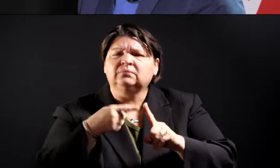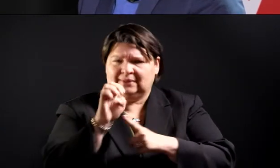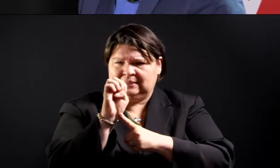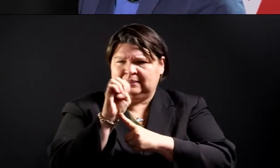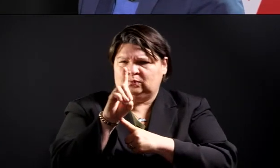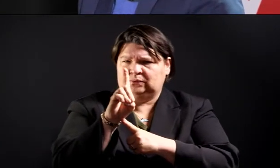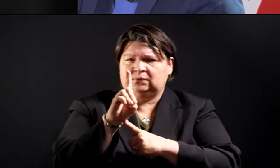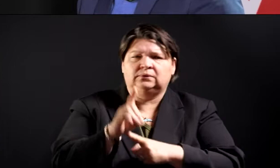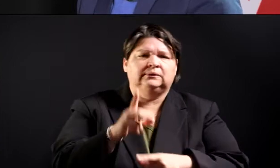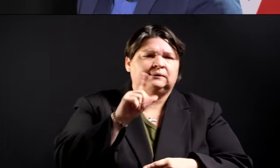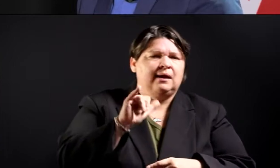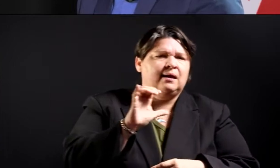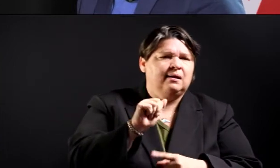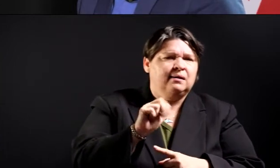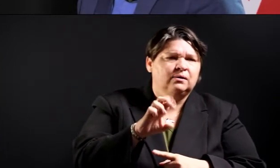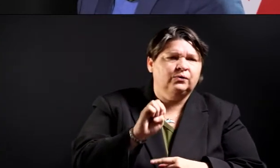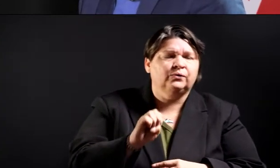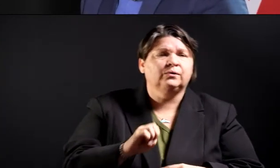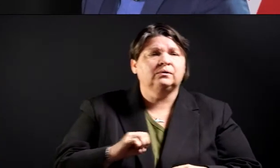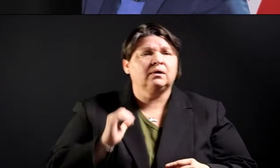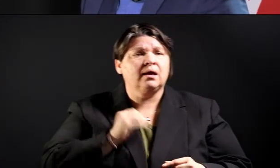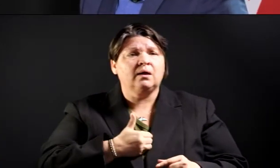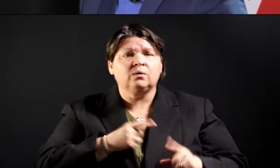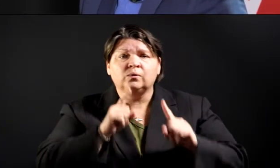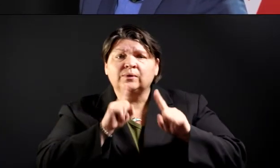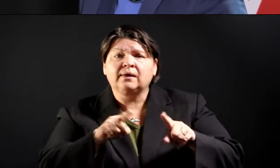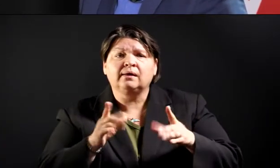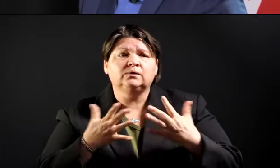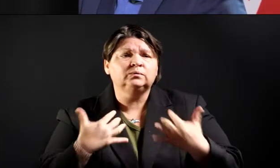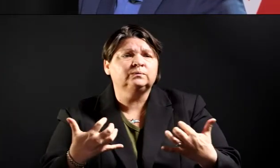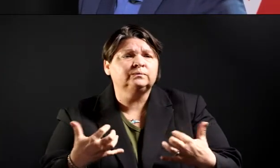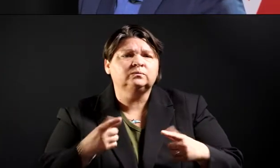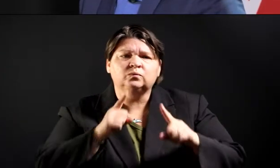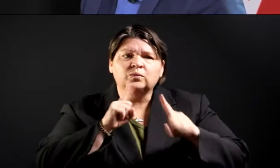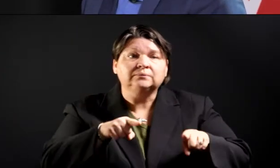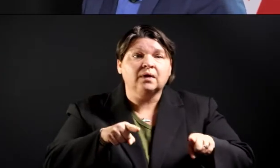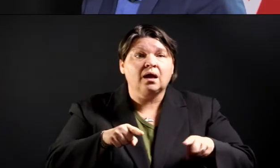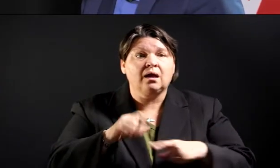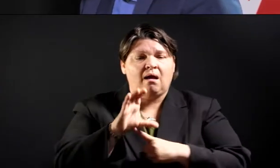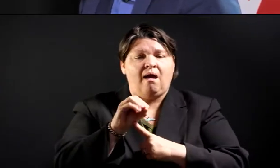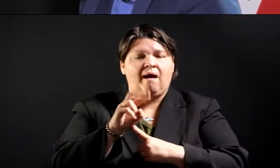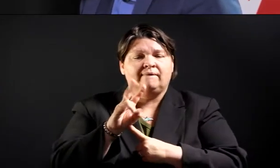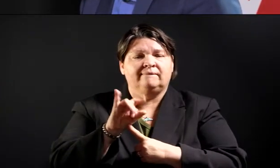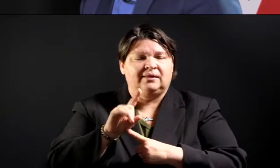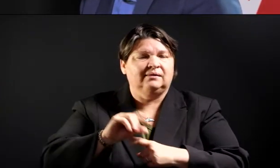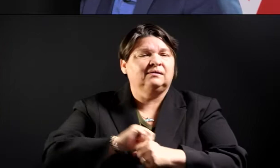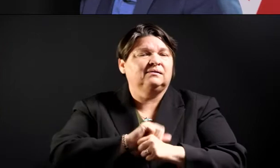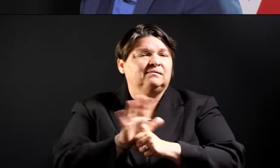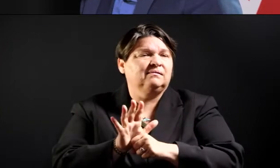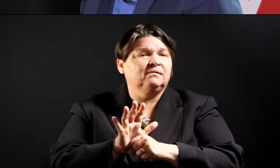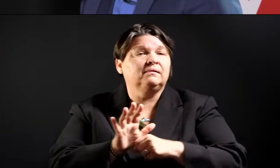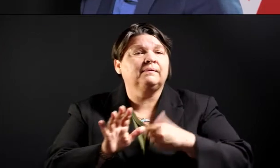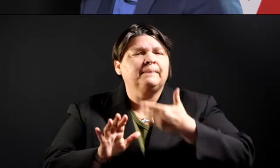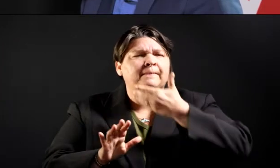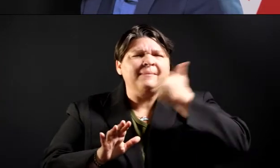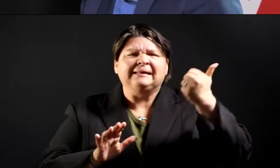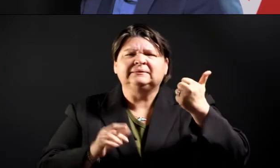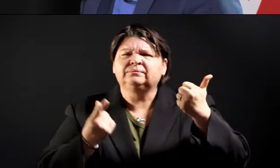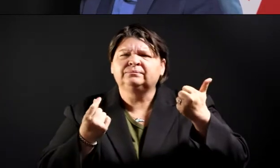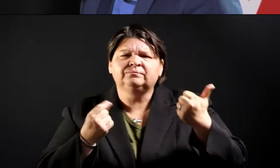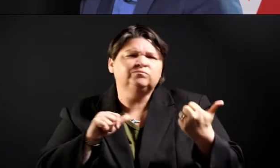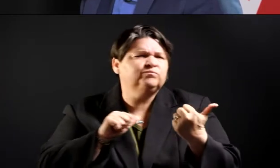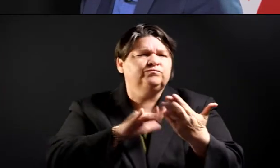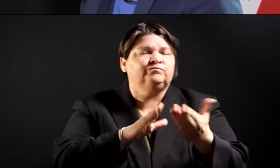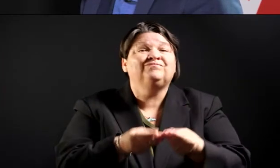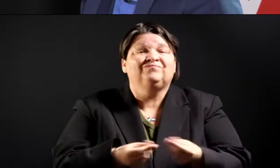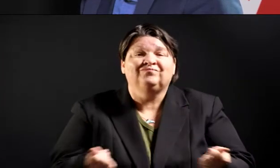reaction and response to COVID-19 can be best addressed. I know you guys are tackling these hard questions,